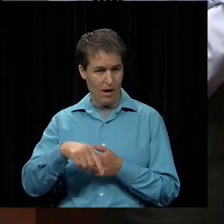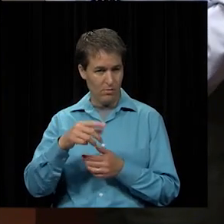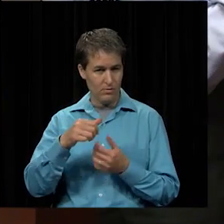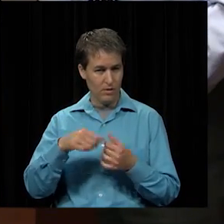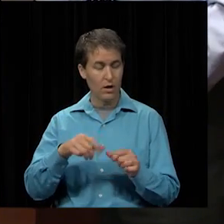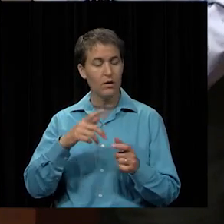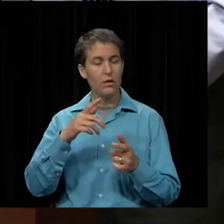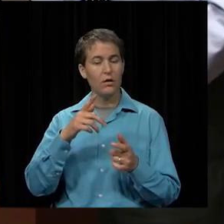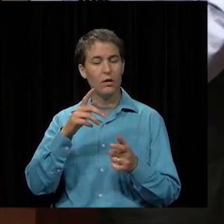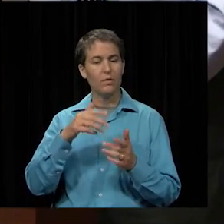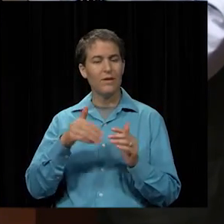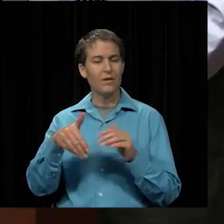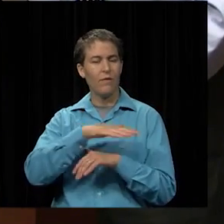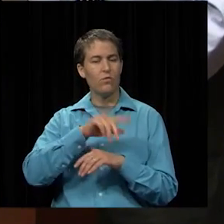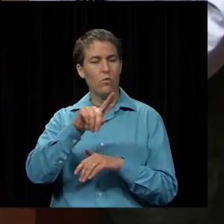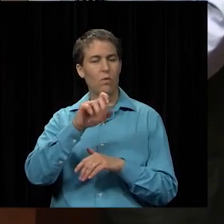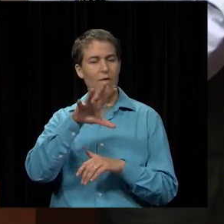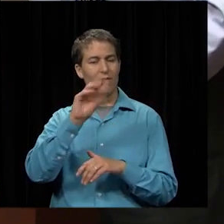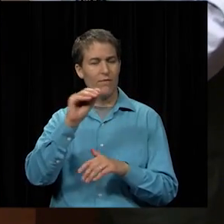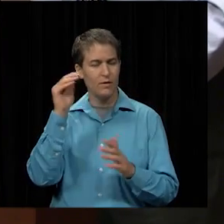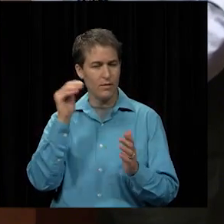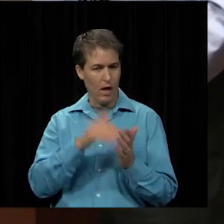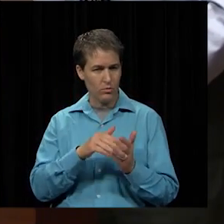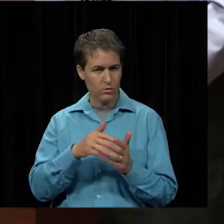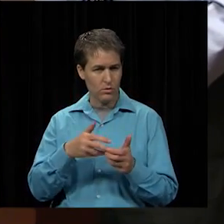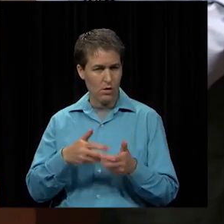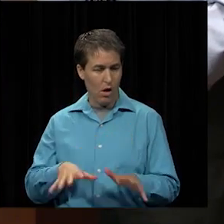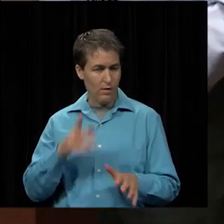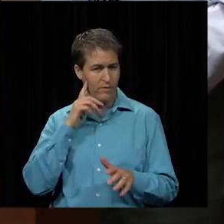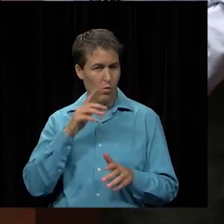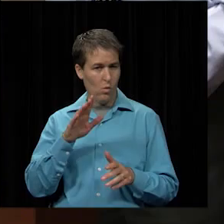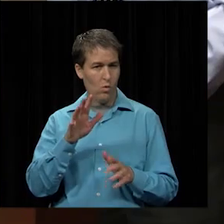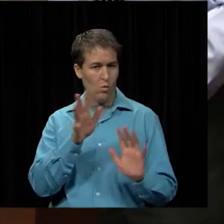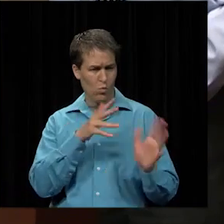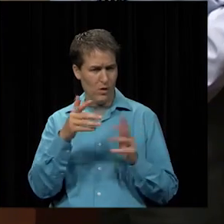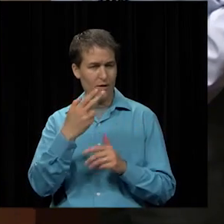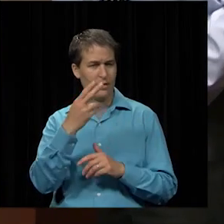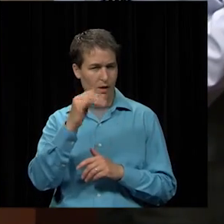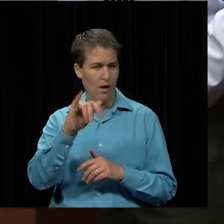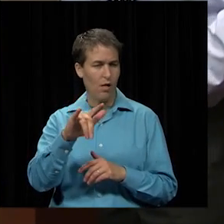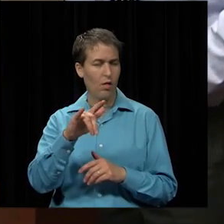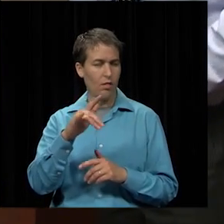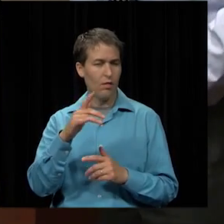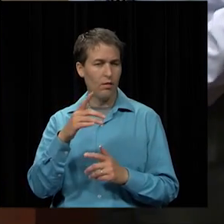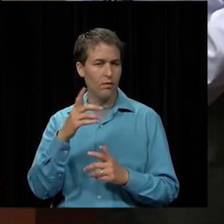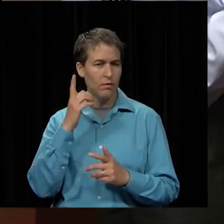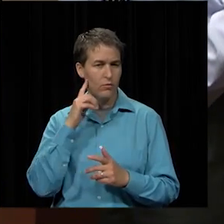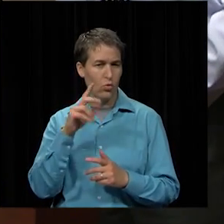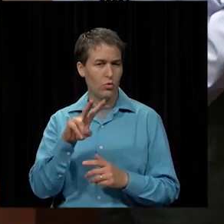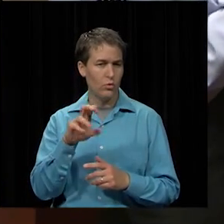the $150,000 loss for a wind and hail to take it to the $250,000. Okay.